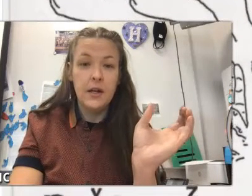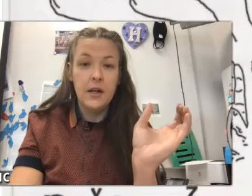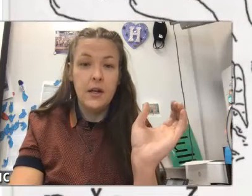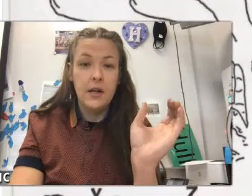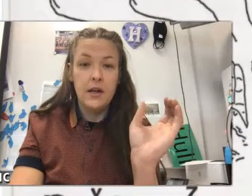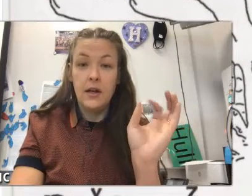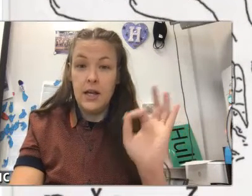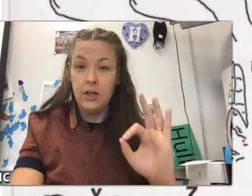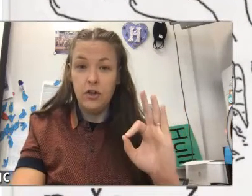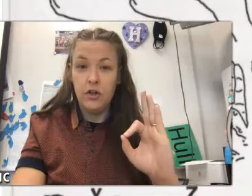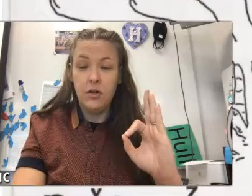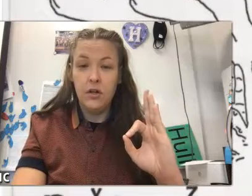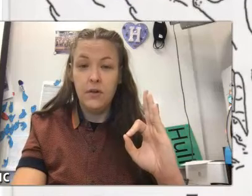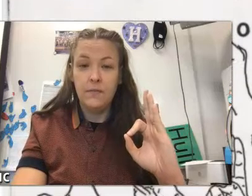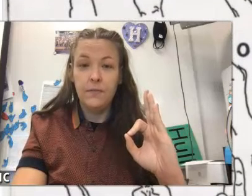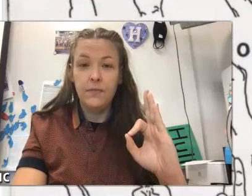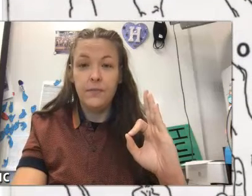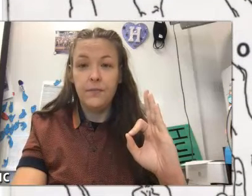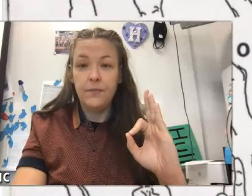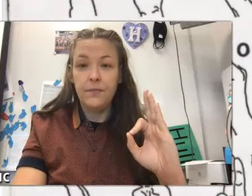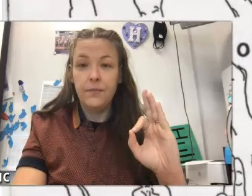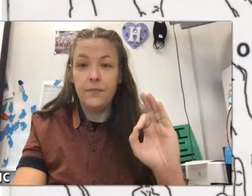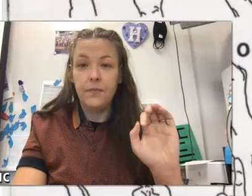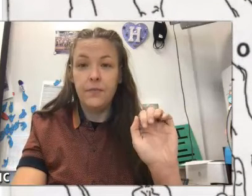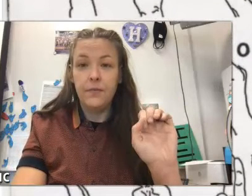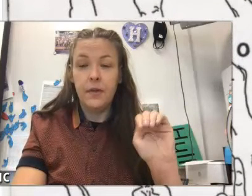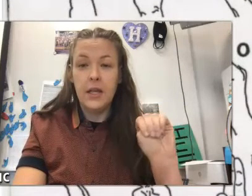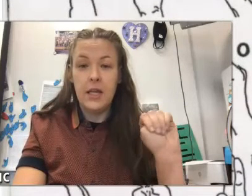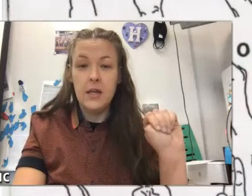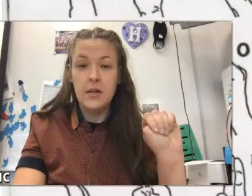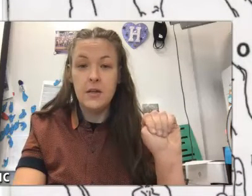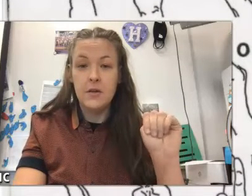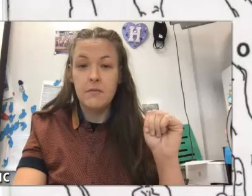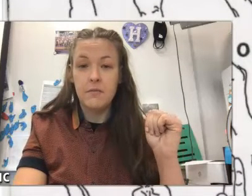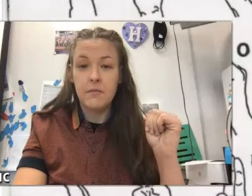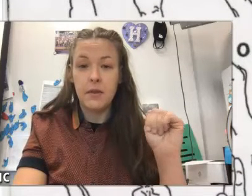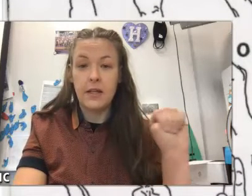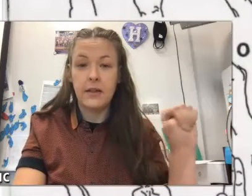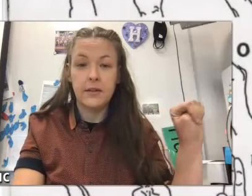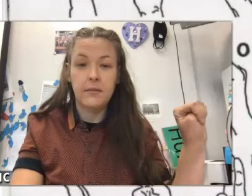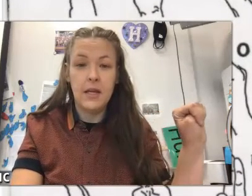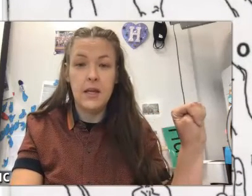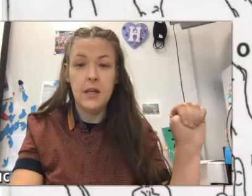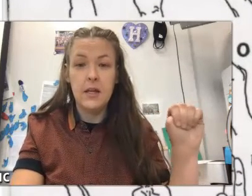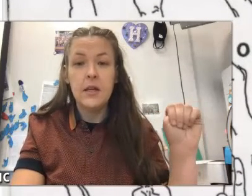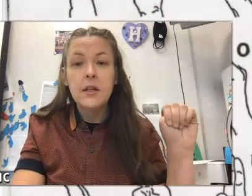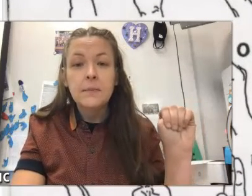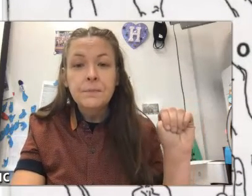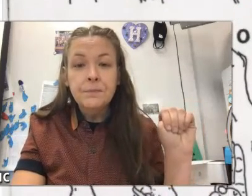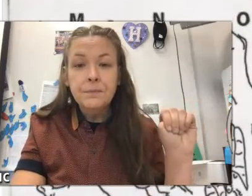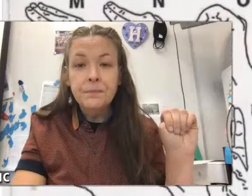H, E, like this, E,